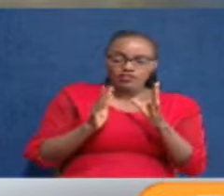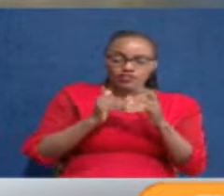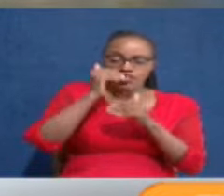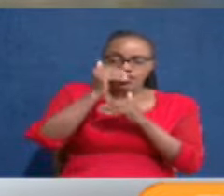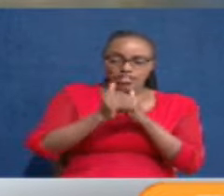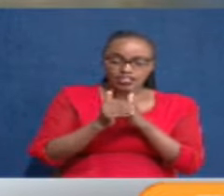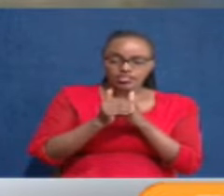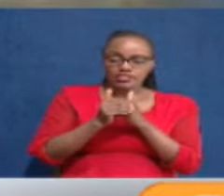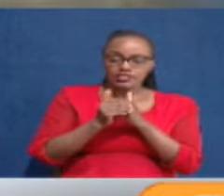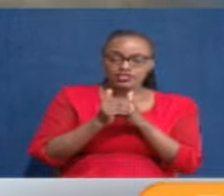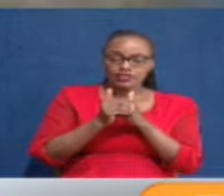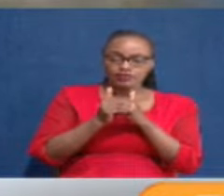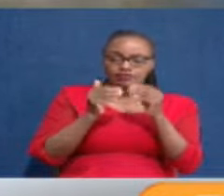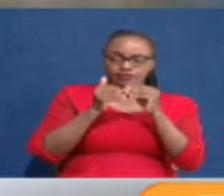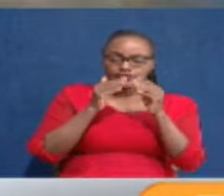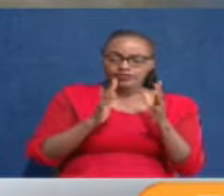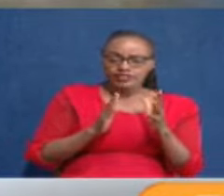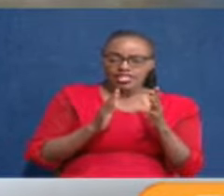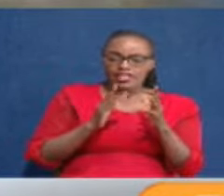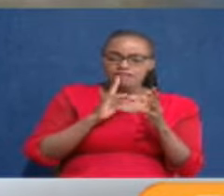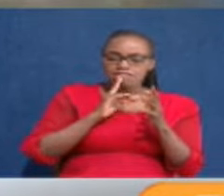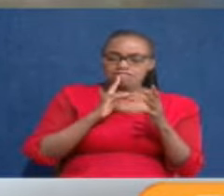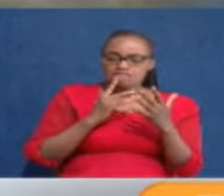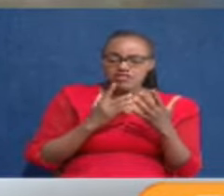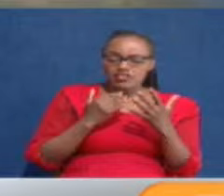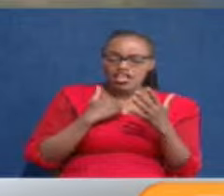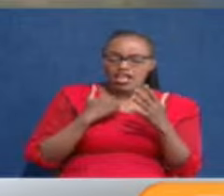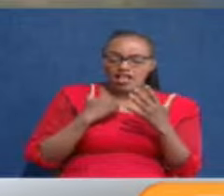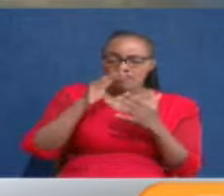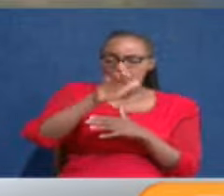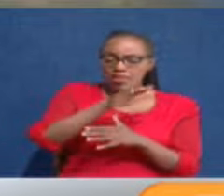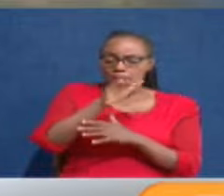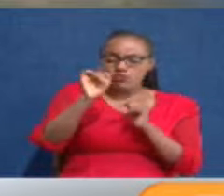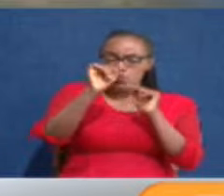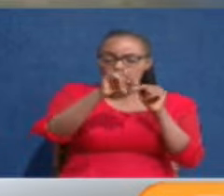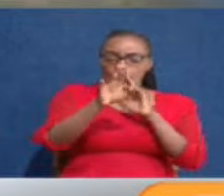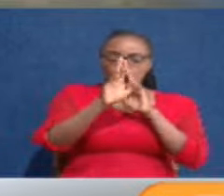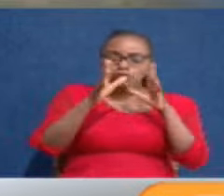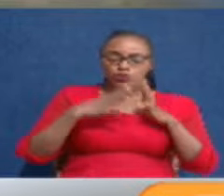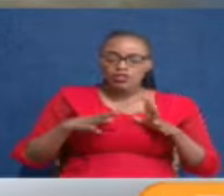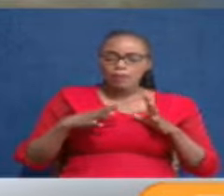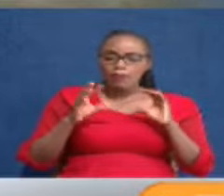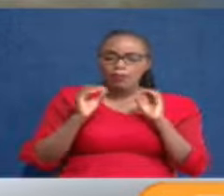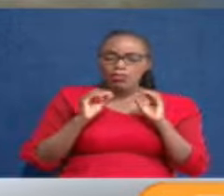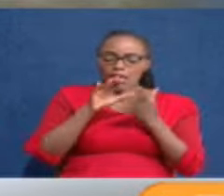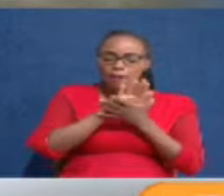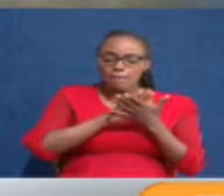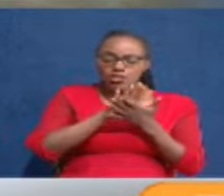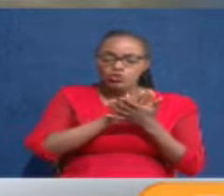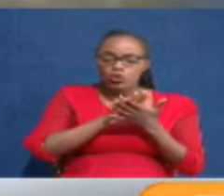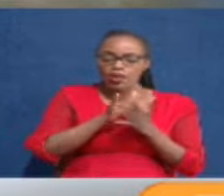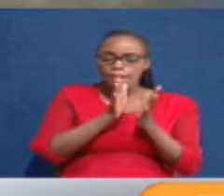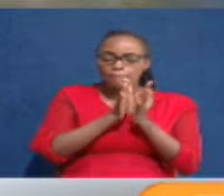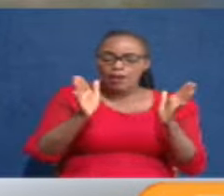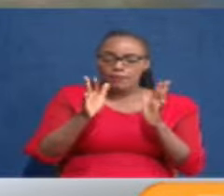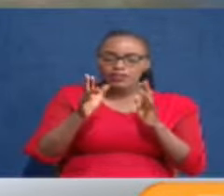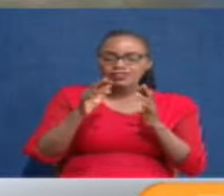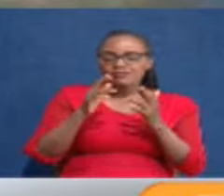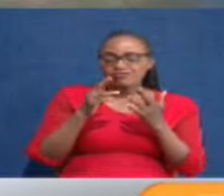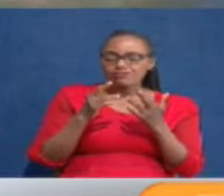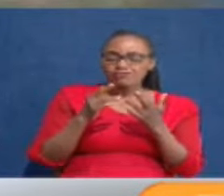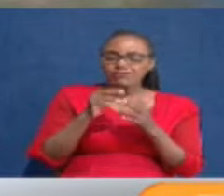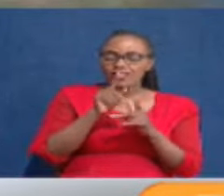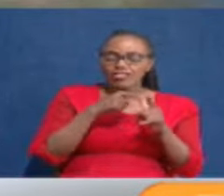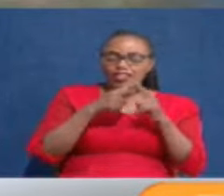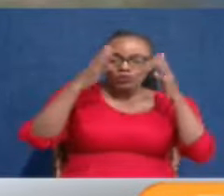Majanja had found that Parliament was not obligated to come back and report to the people that based on the public participation, these are the decisions